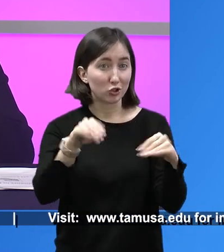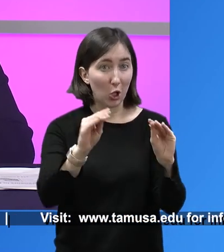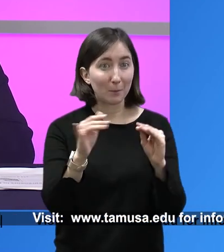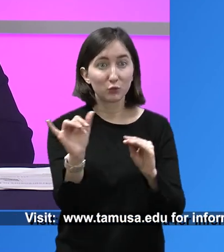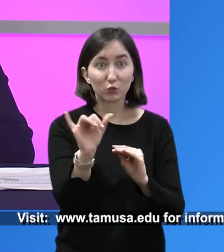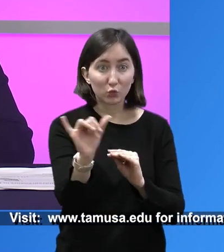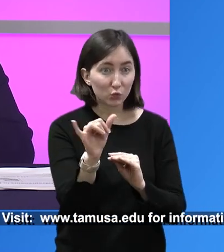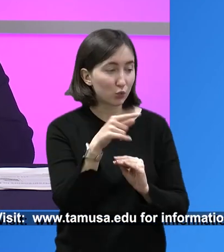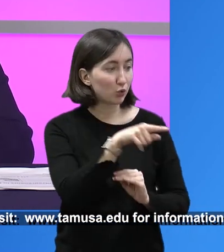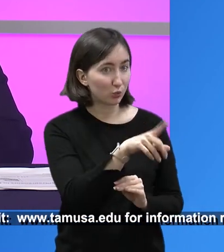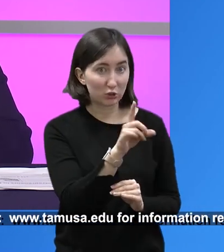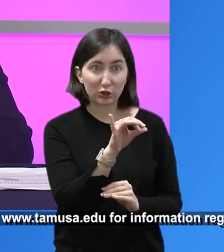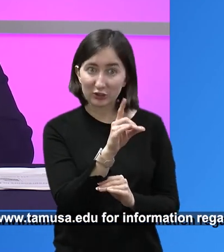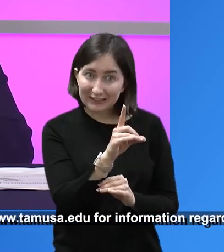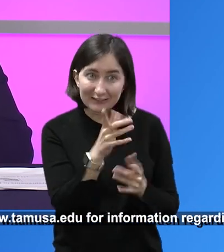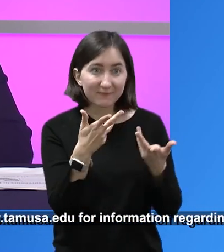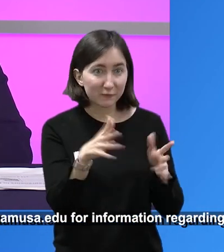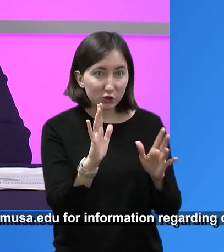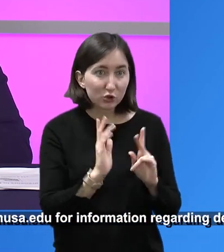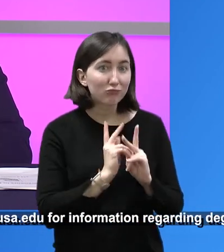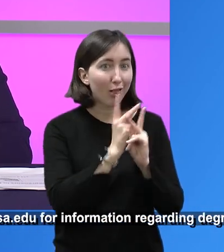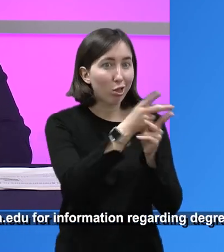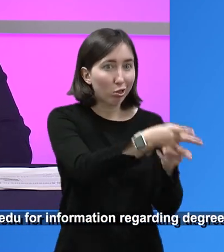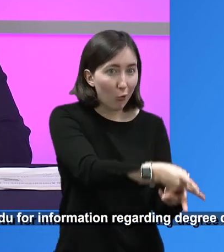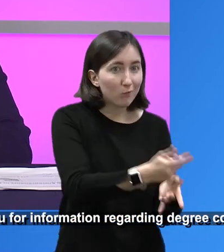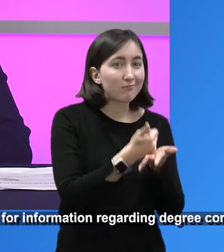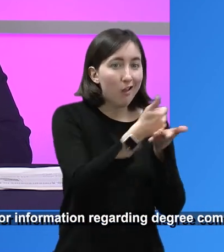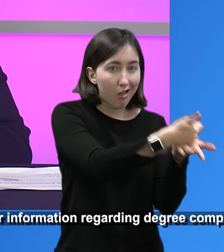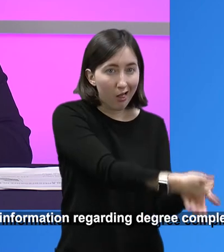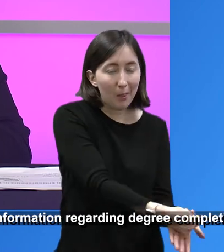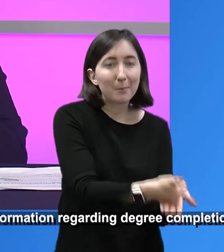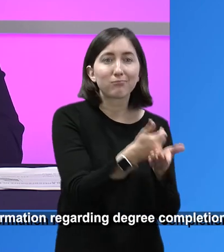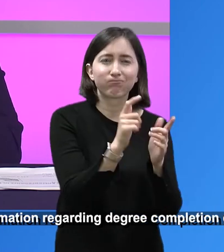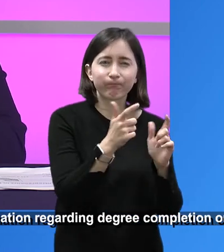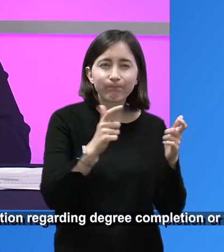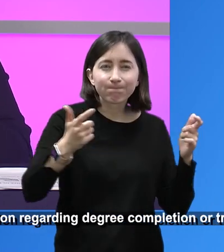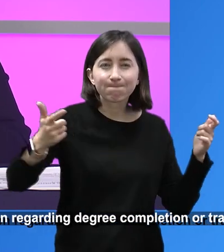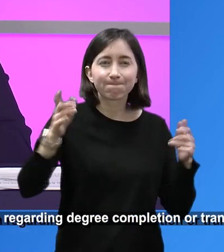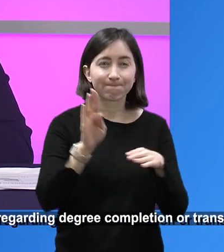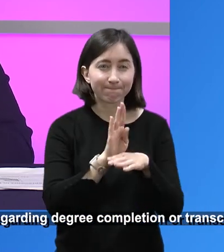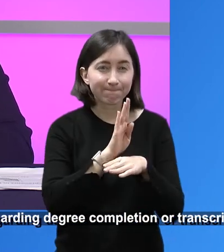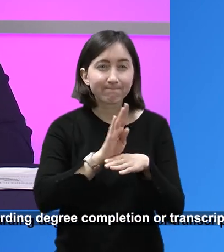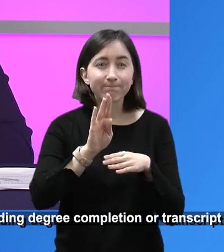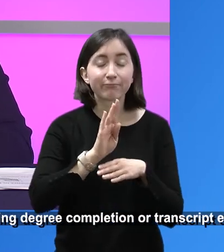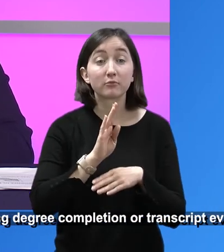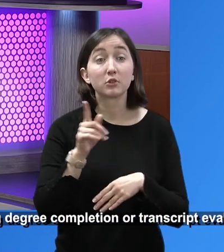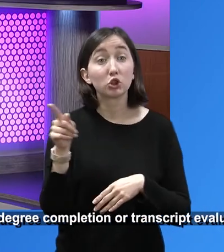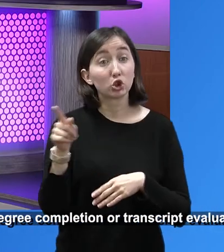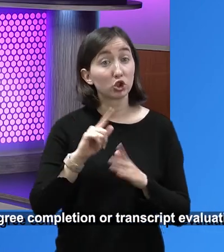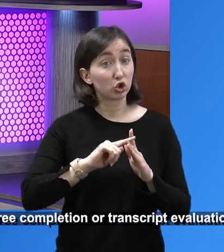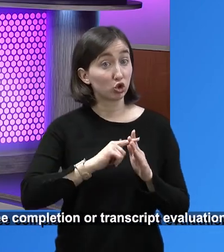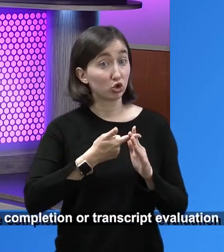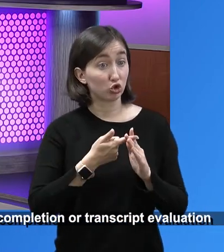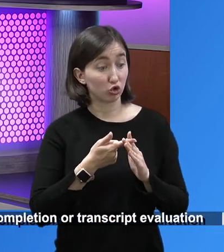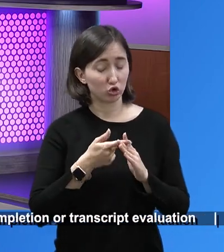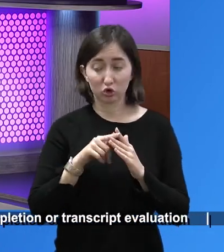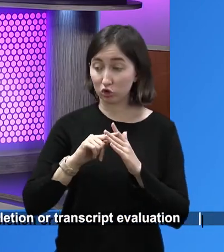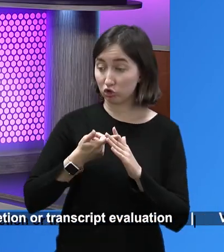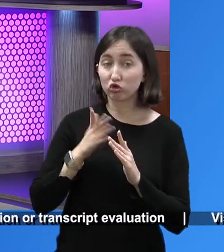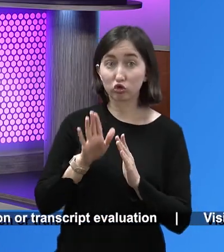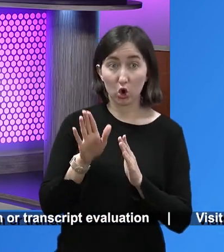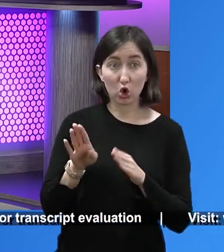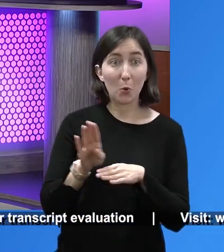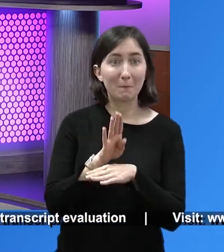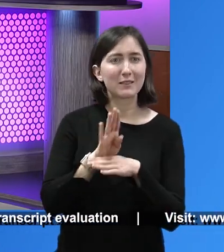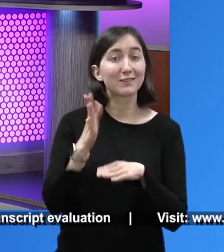a great online shop as well that she's selling. And so she is growing her business and building assets for her family. And she started her